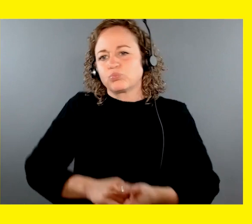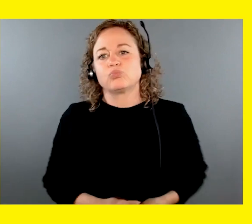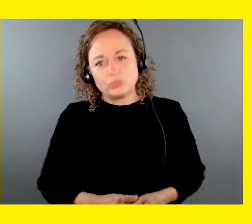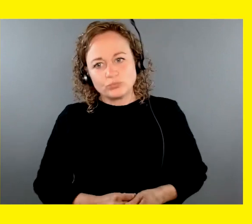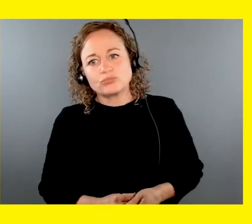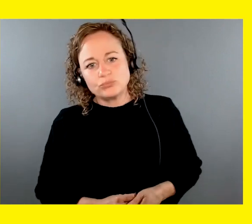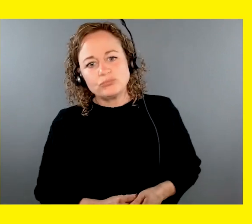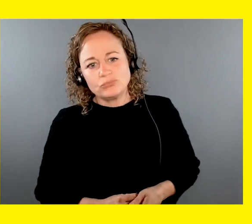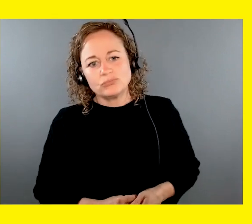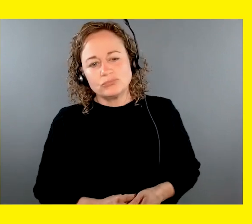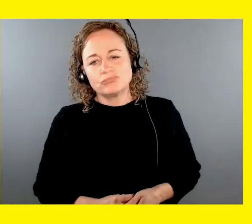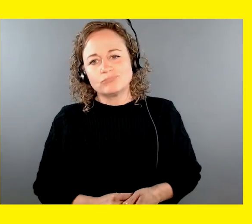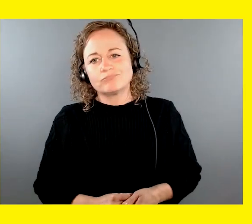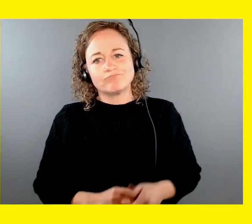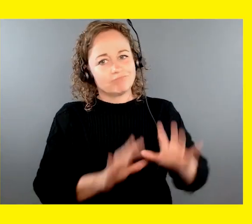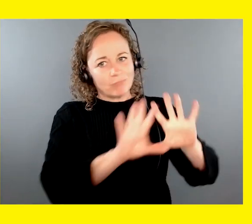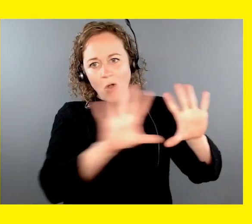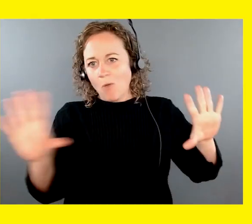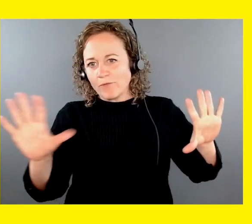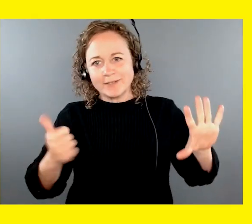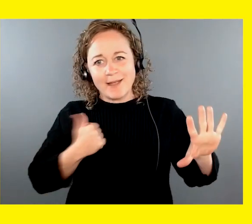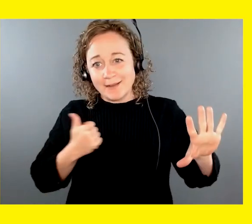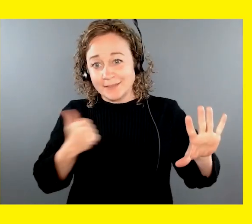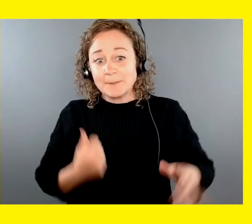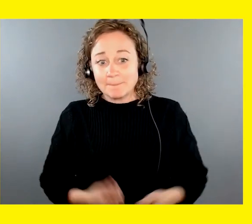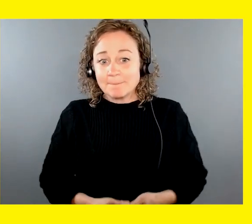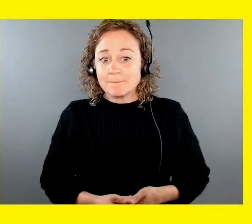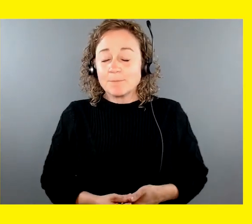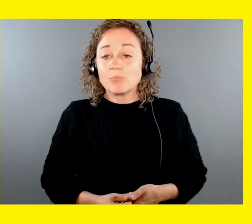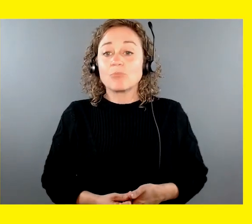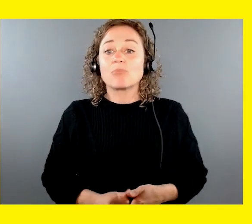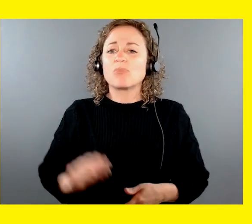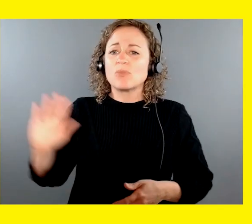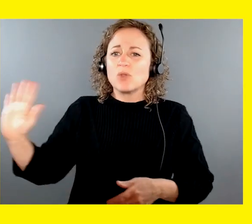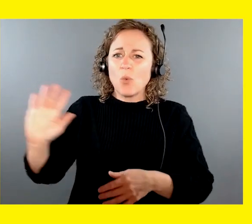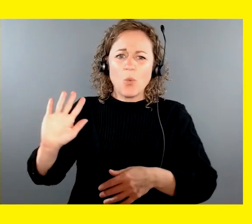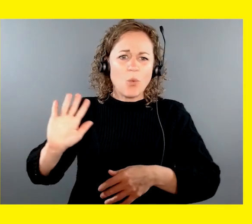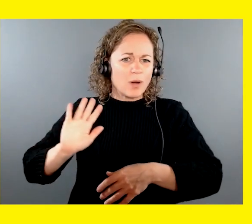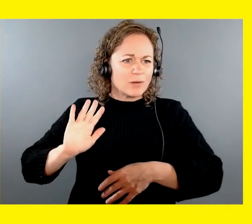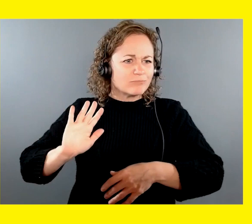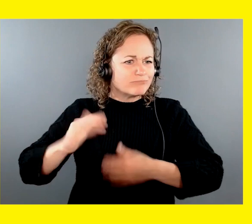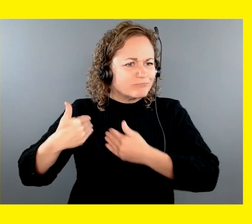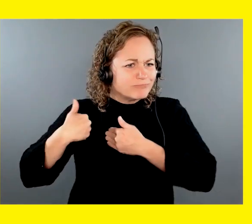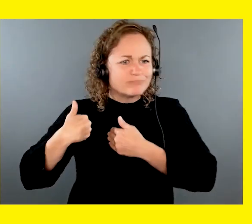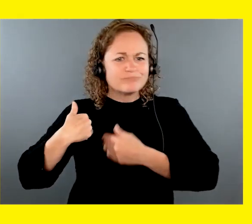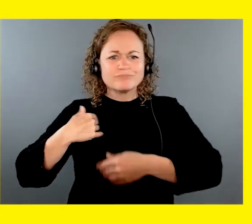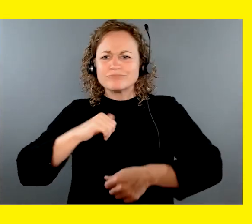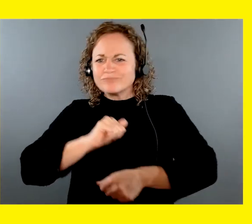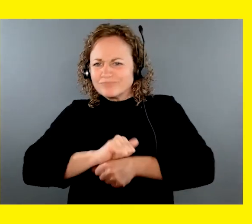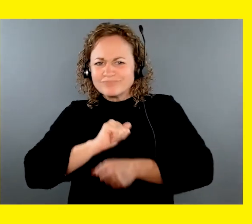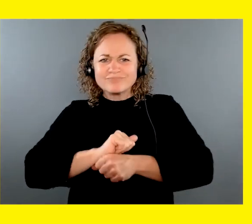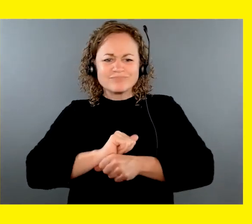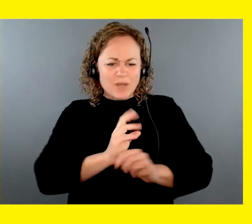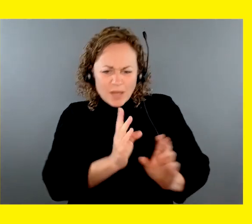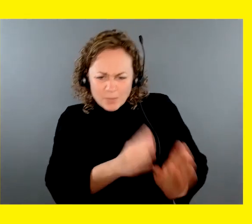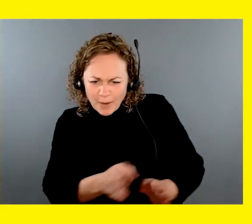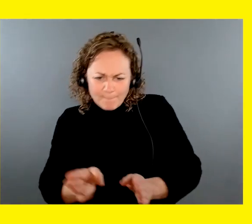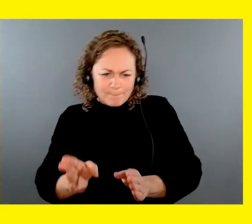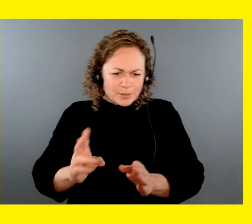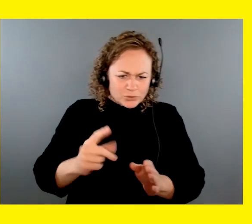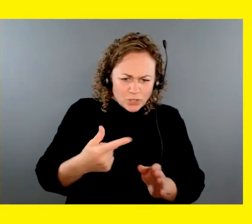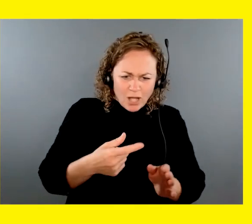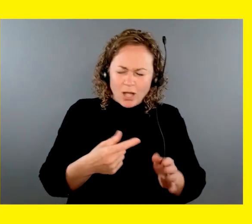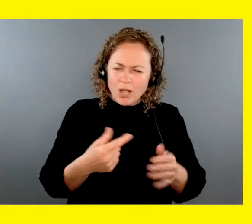support across the country. Your role in preparing the puppies goes so far beyond